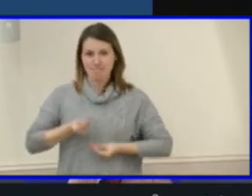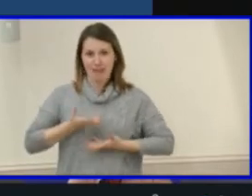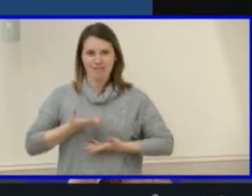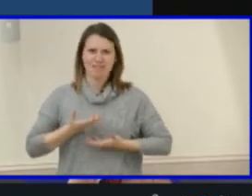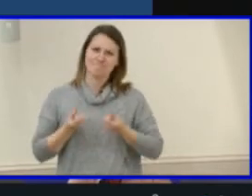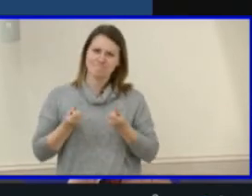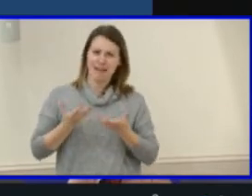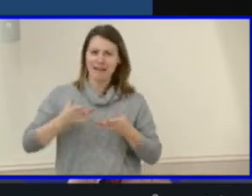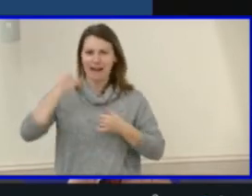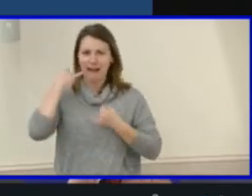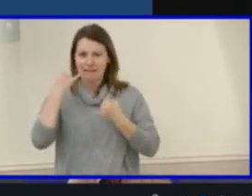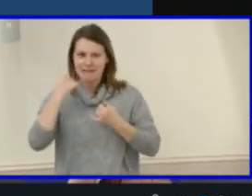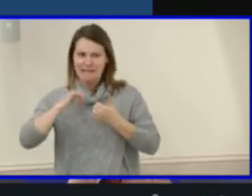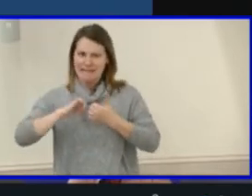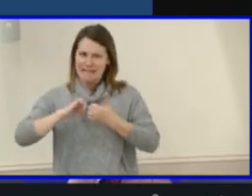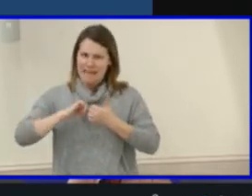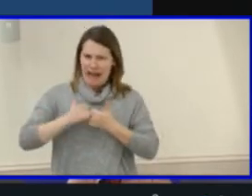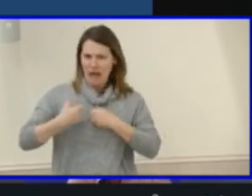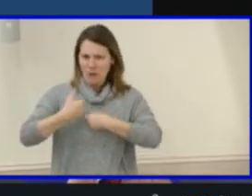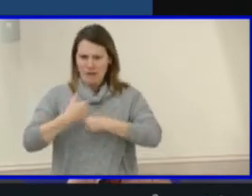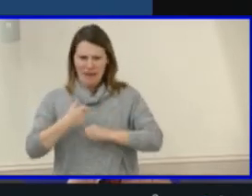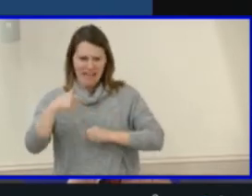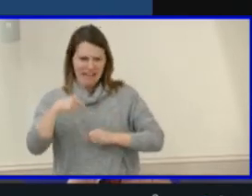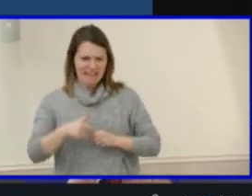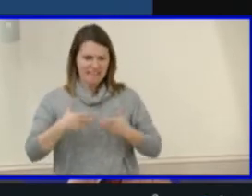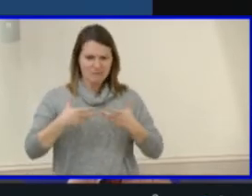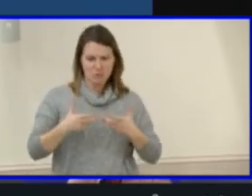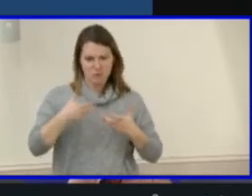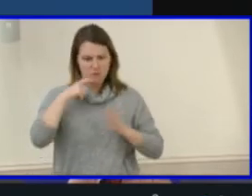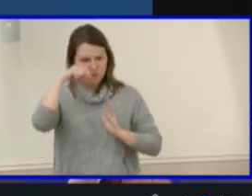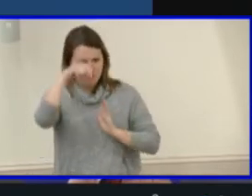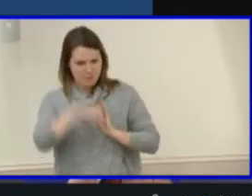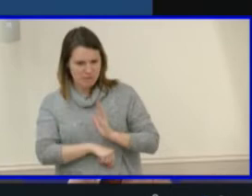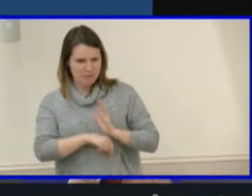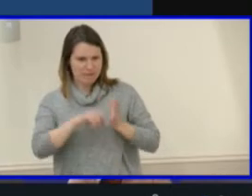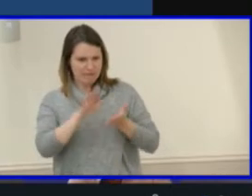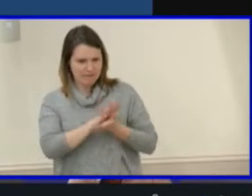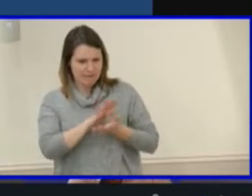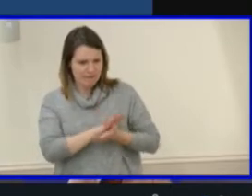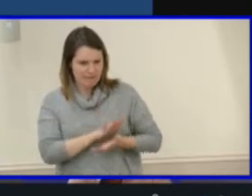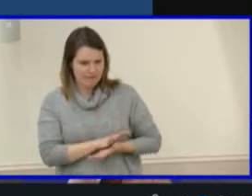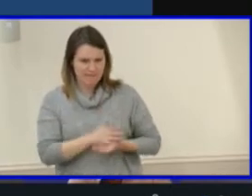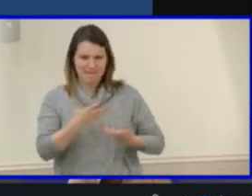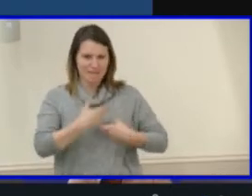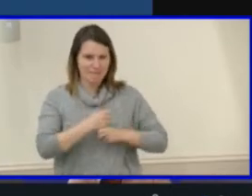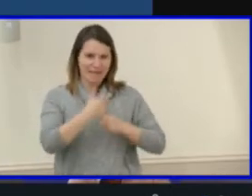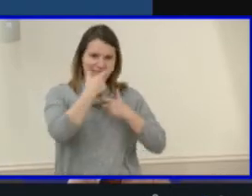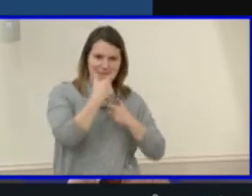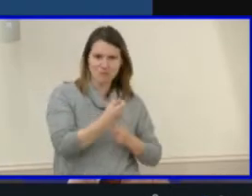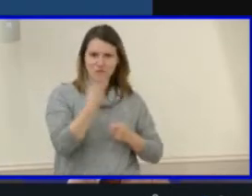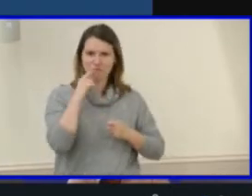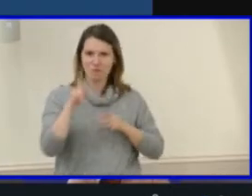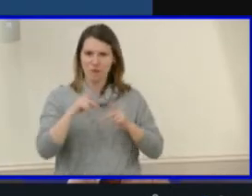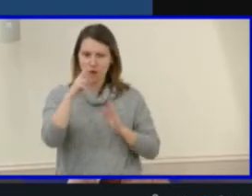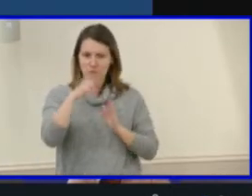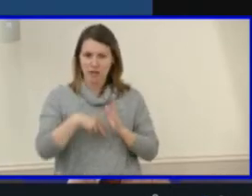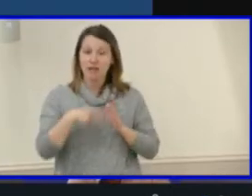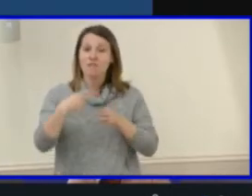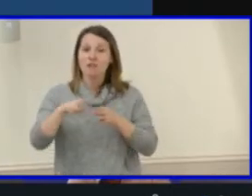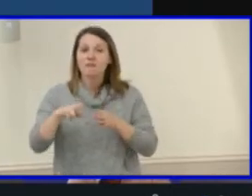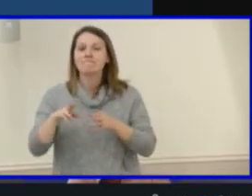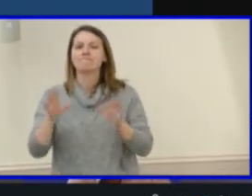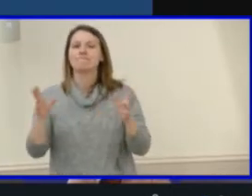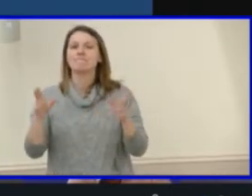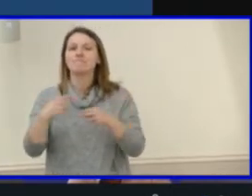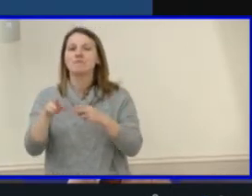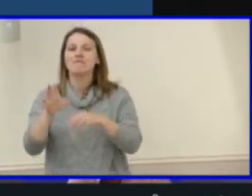weighty document to life in ways that our audiences would find appealing and engaging. For example, brief videos